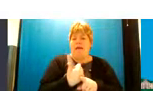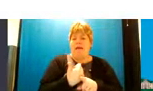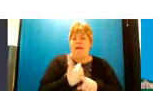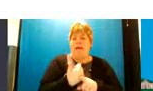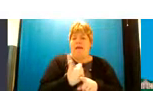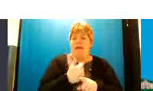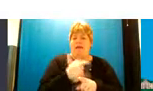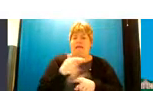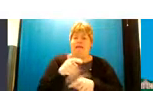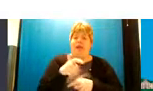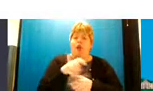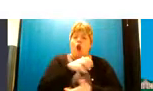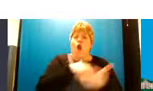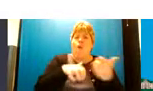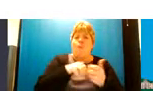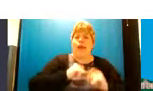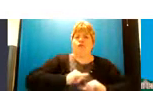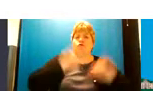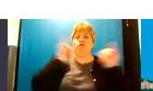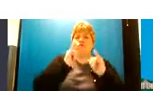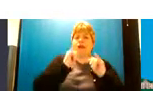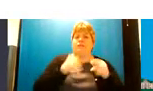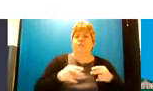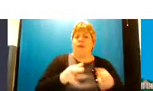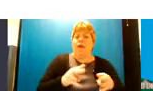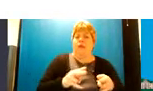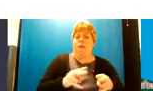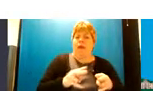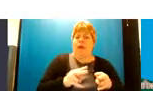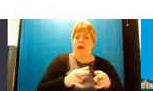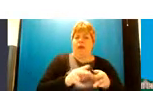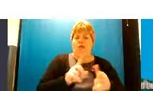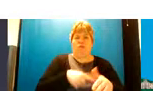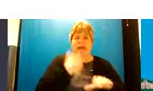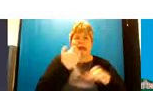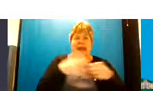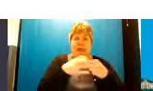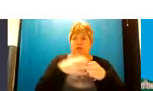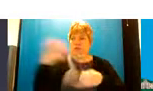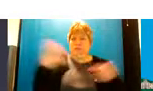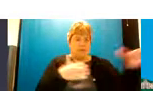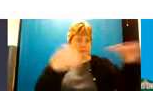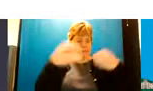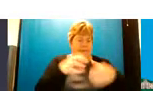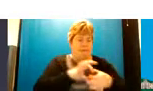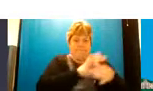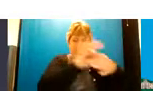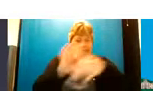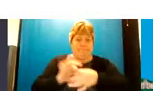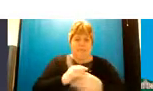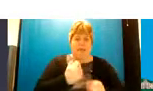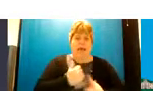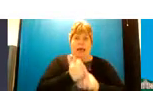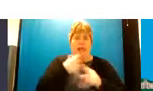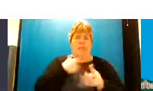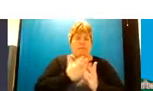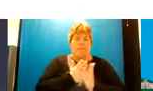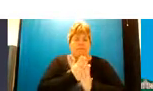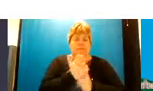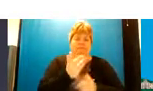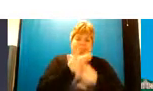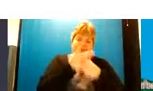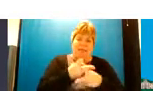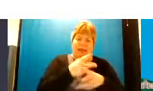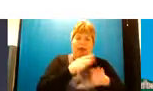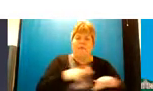complex crisis end of the pathway to bring agencies together to um to help us navigate the care of of